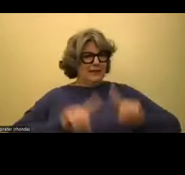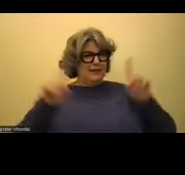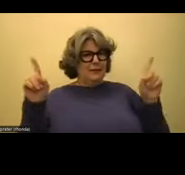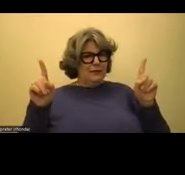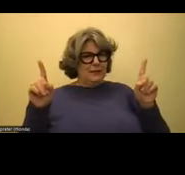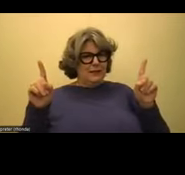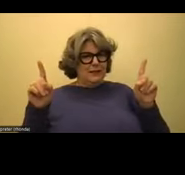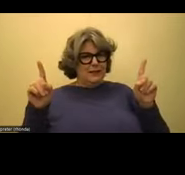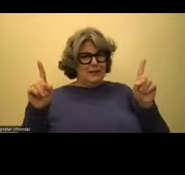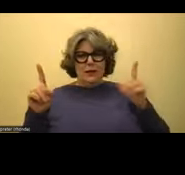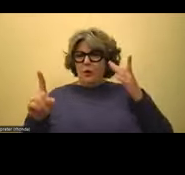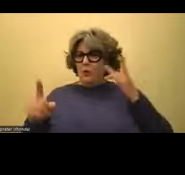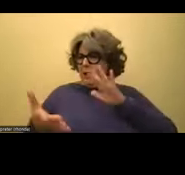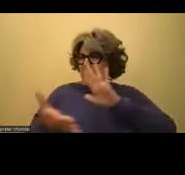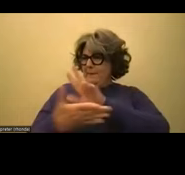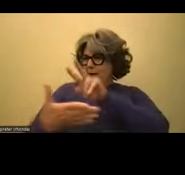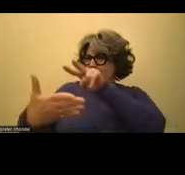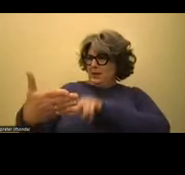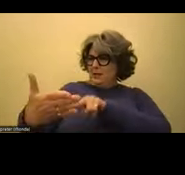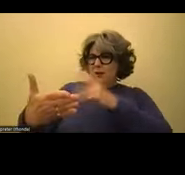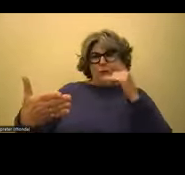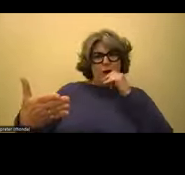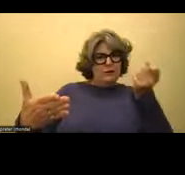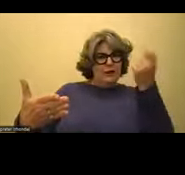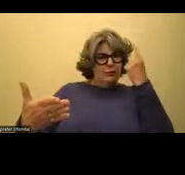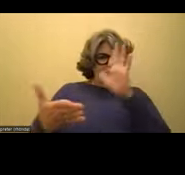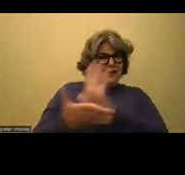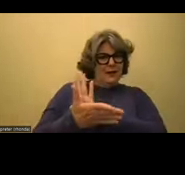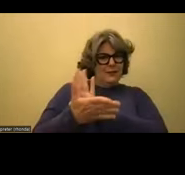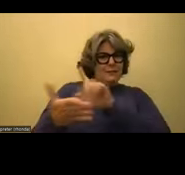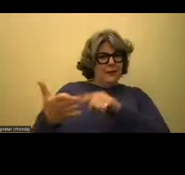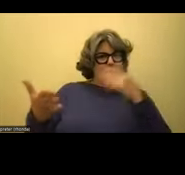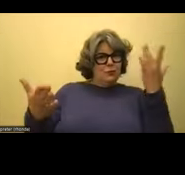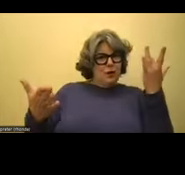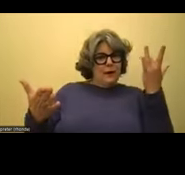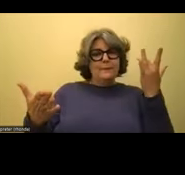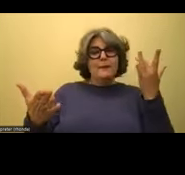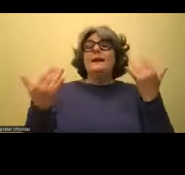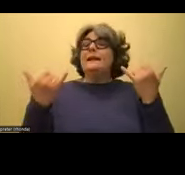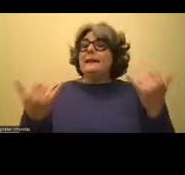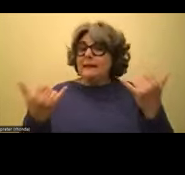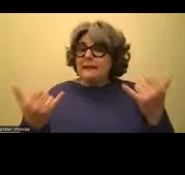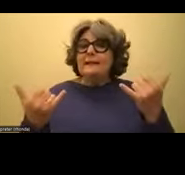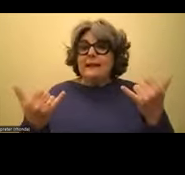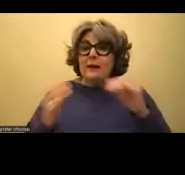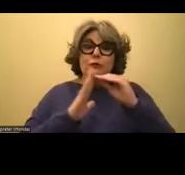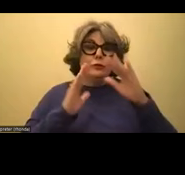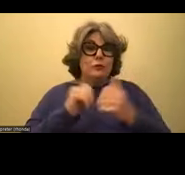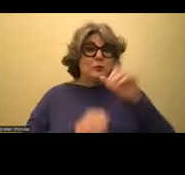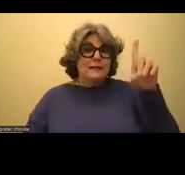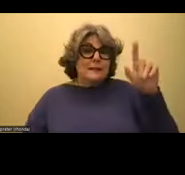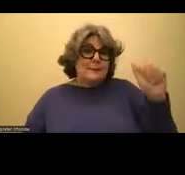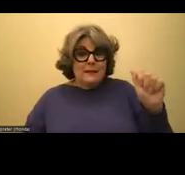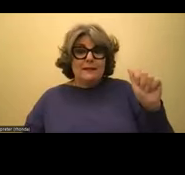was written on a page? And it's really important that students with disabilities